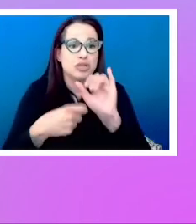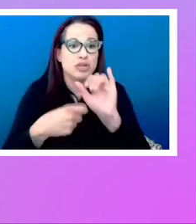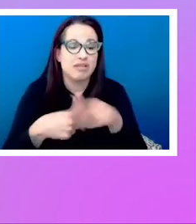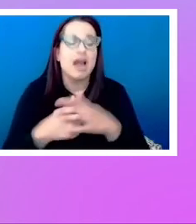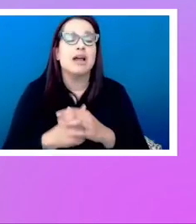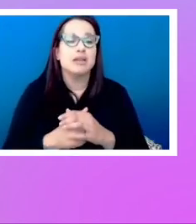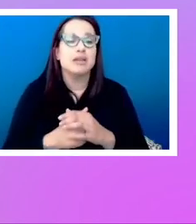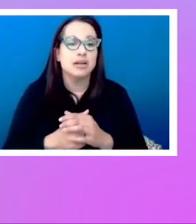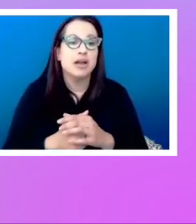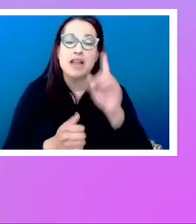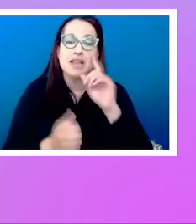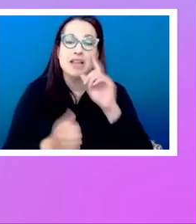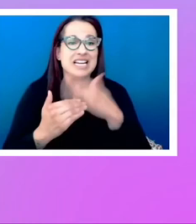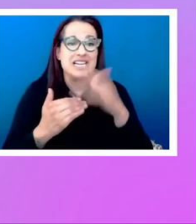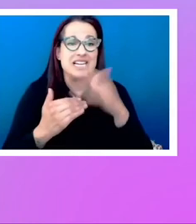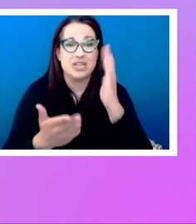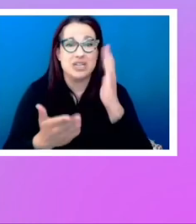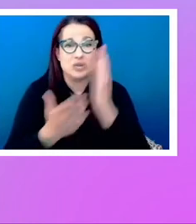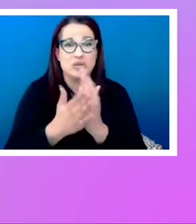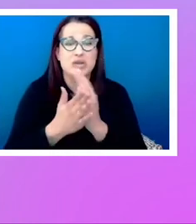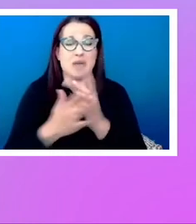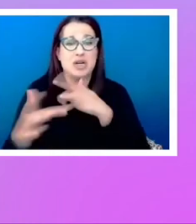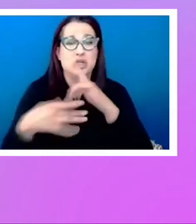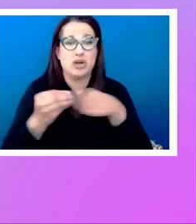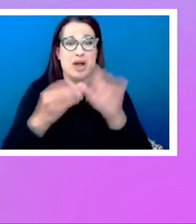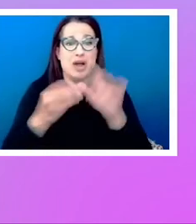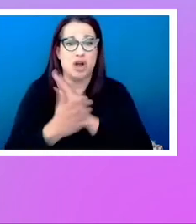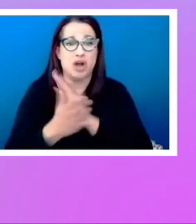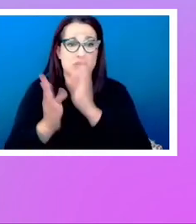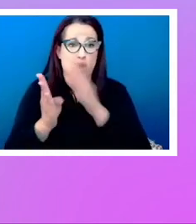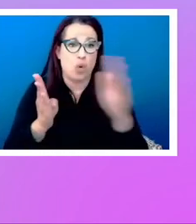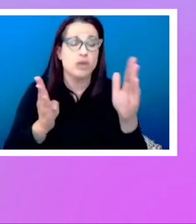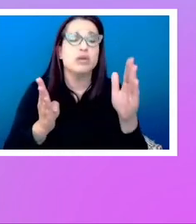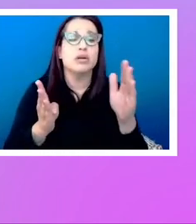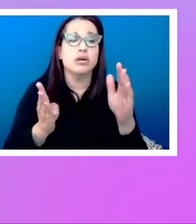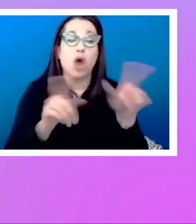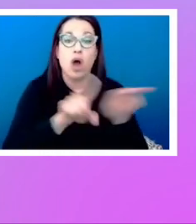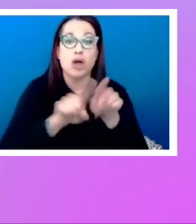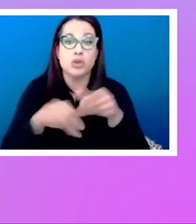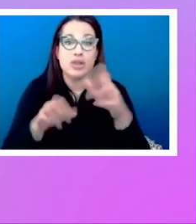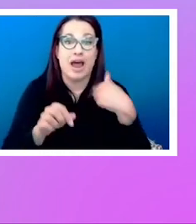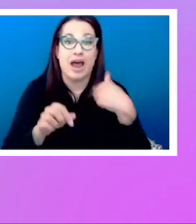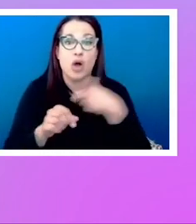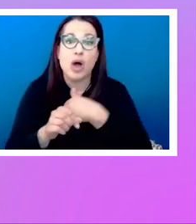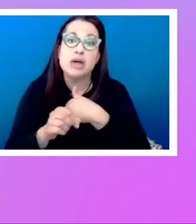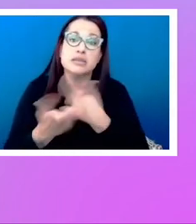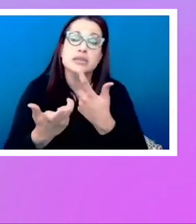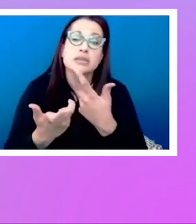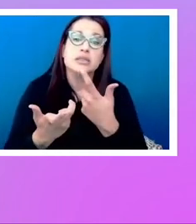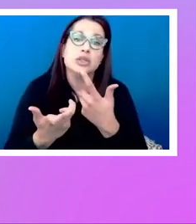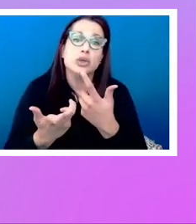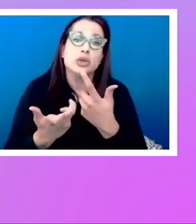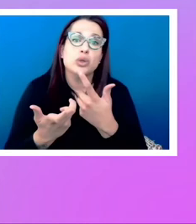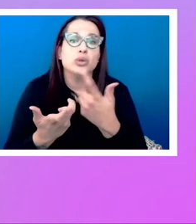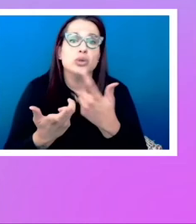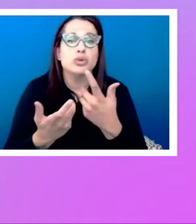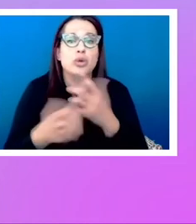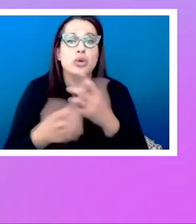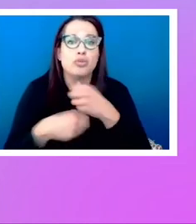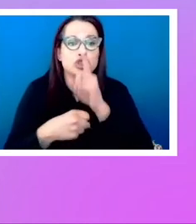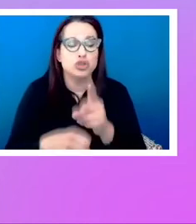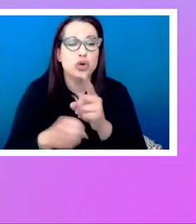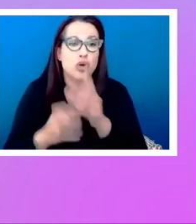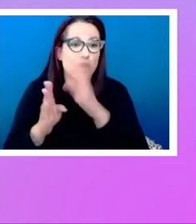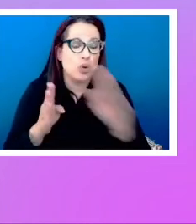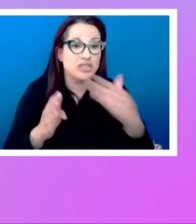it would be very easy to stop caring about document order. And it would also leave us having to do more work to ensure that the order was sensible.